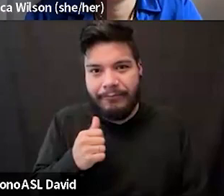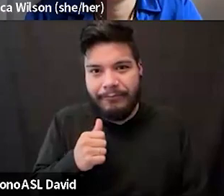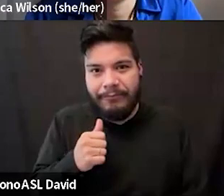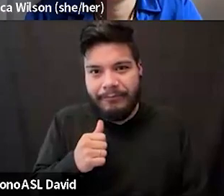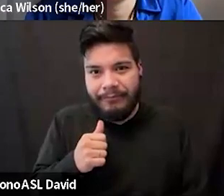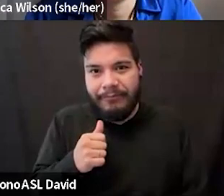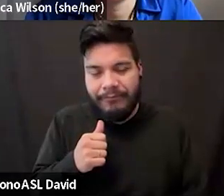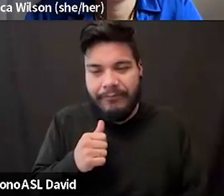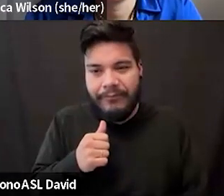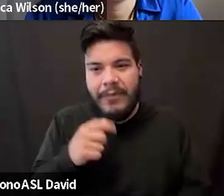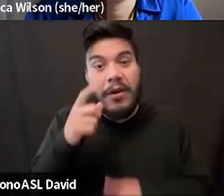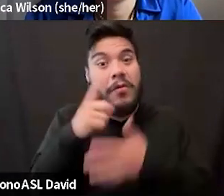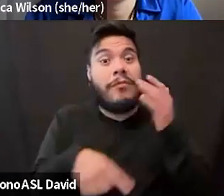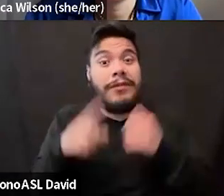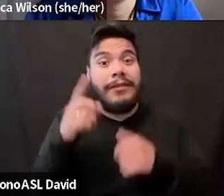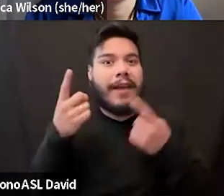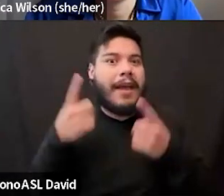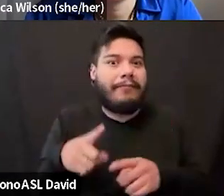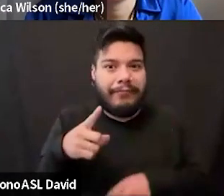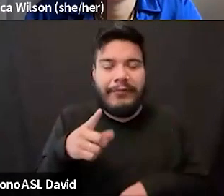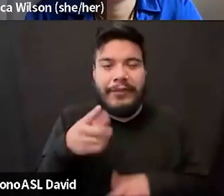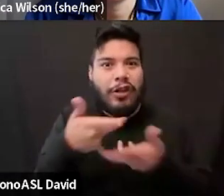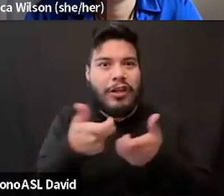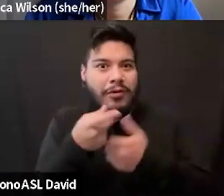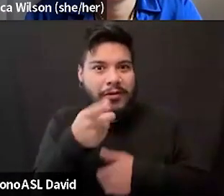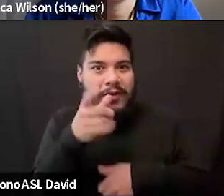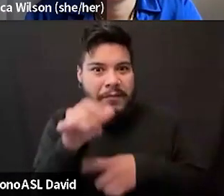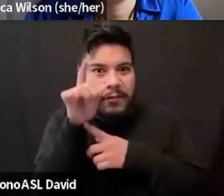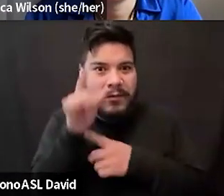what did they find out from interacting with you in that moment?